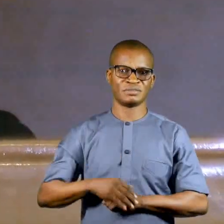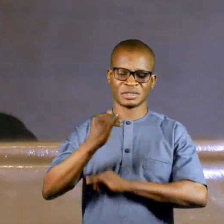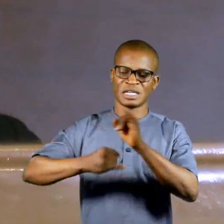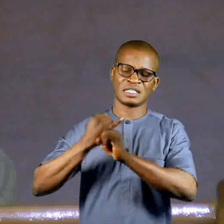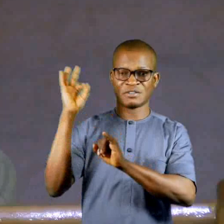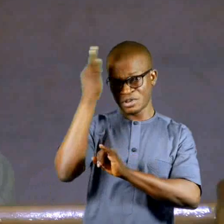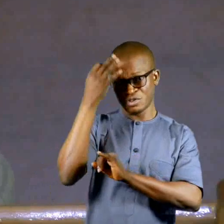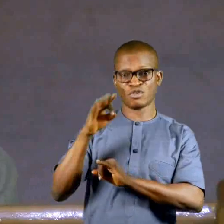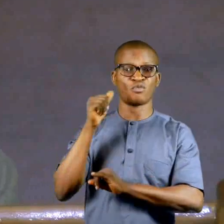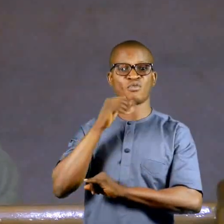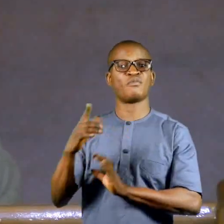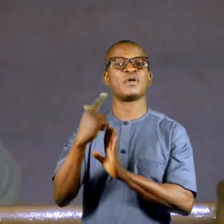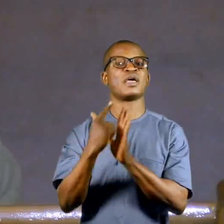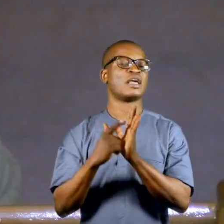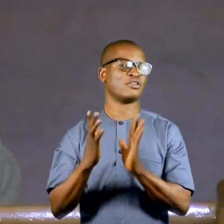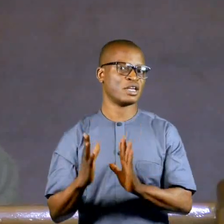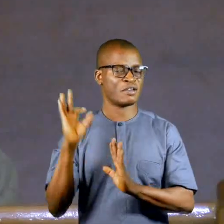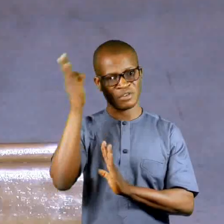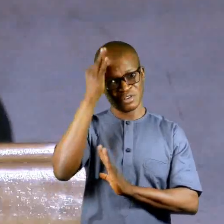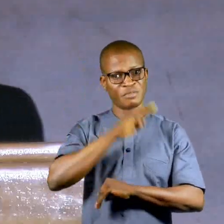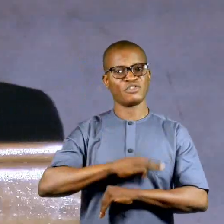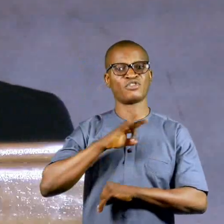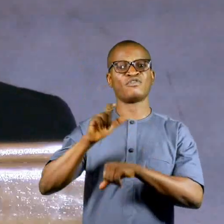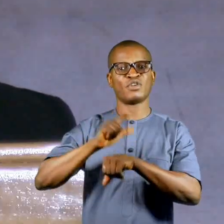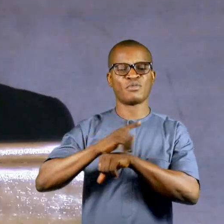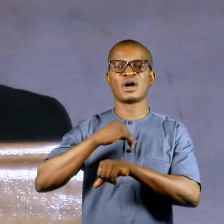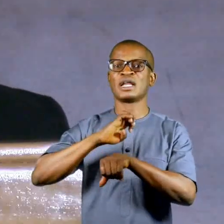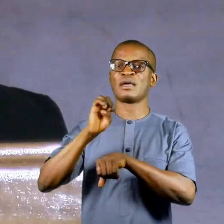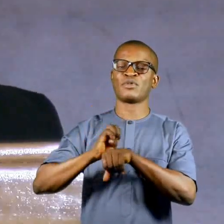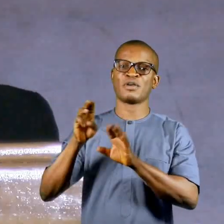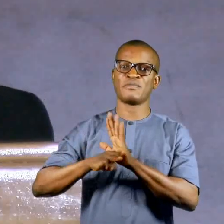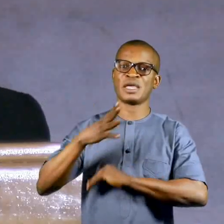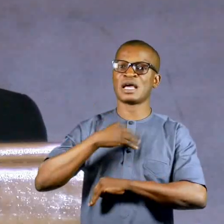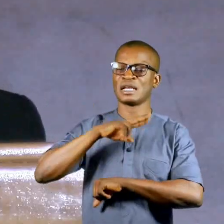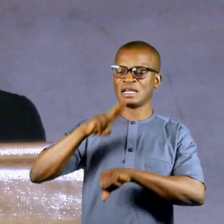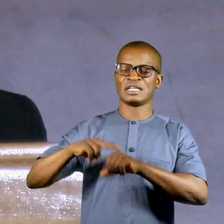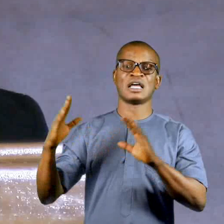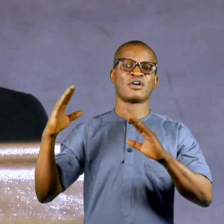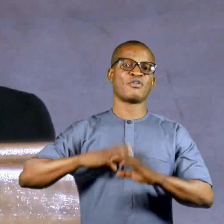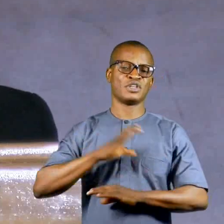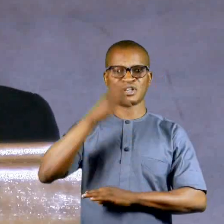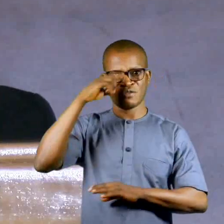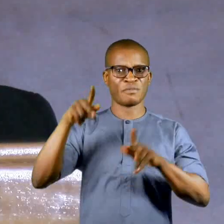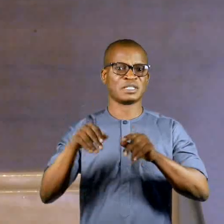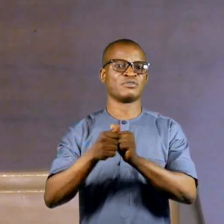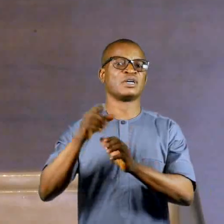of Women Lawyers, Federal Ministry of Labor and Employment, and National Commission for Persons with Disabilities.